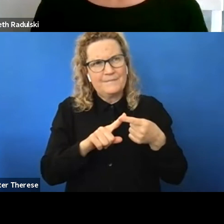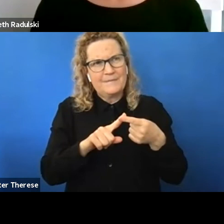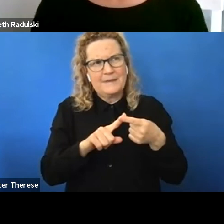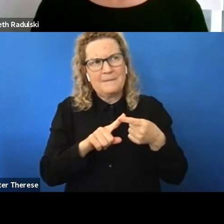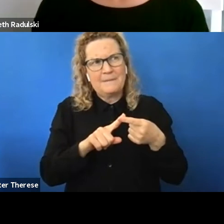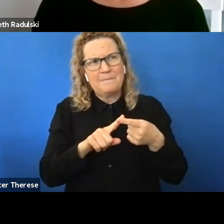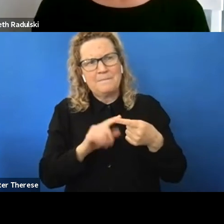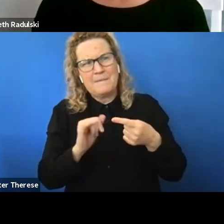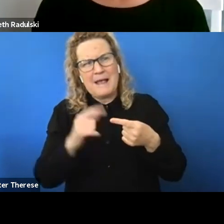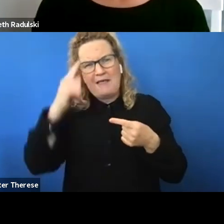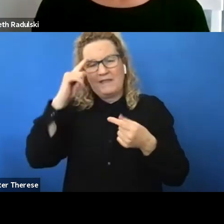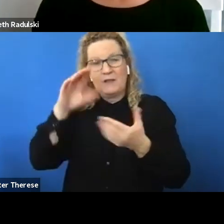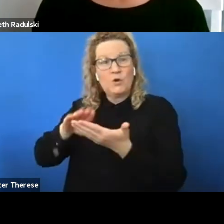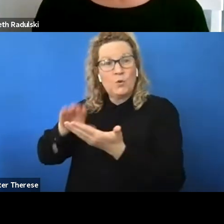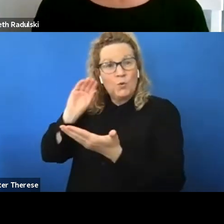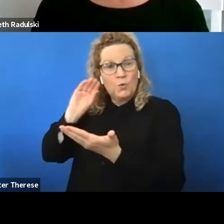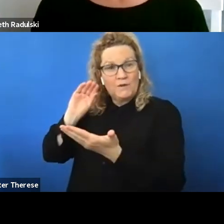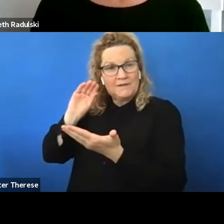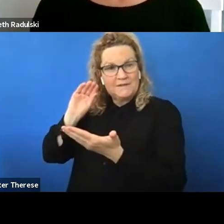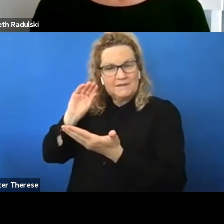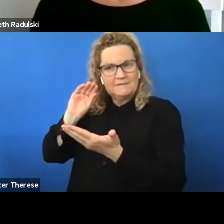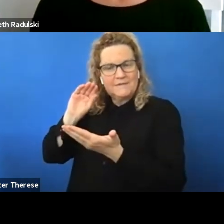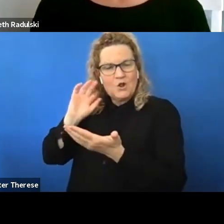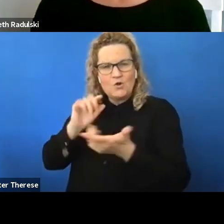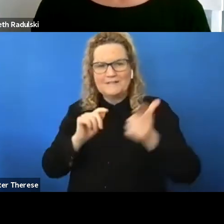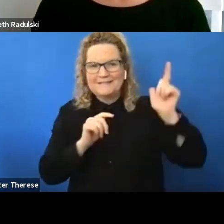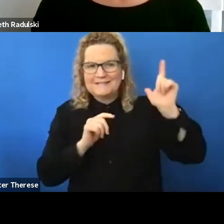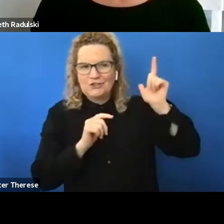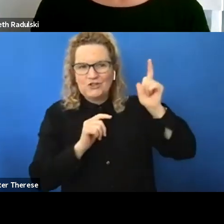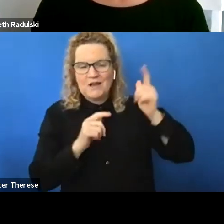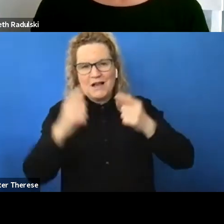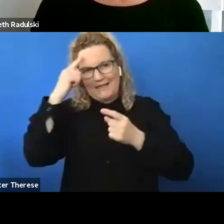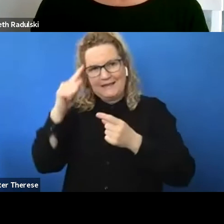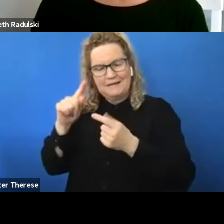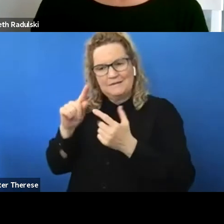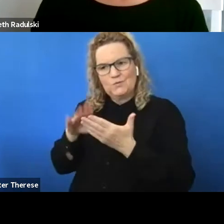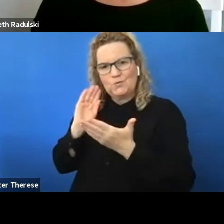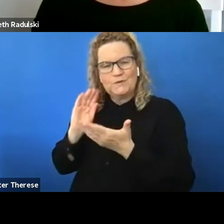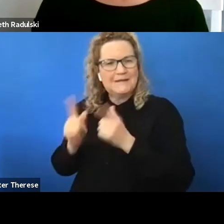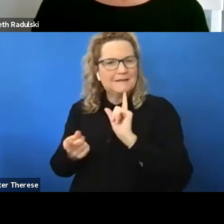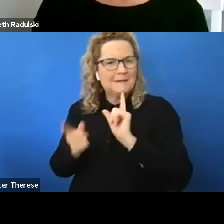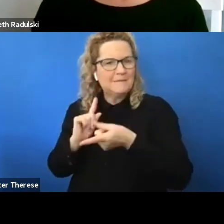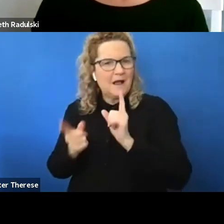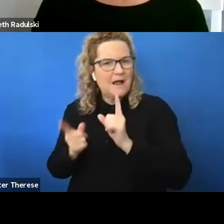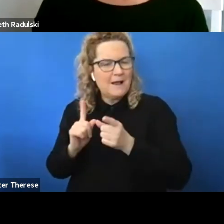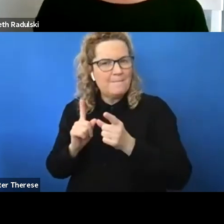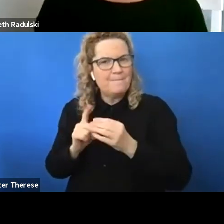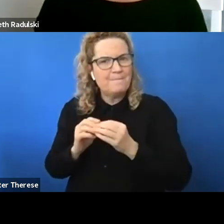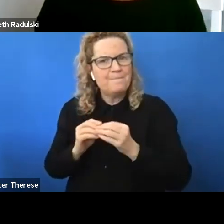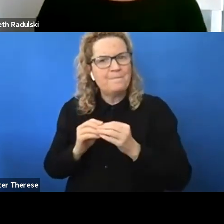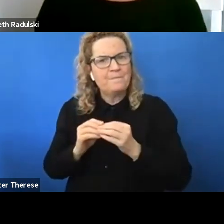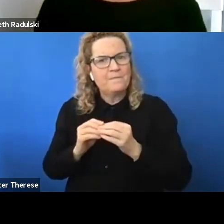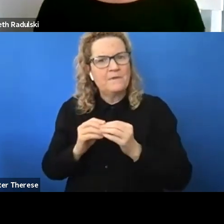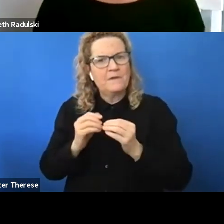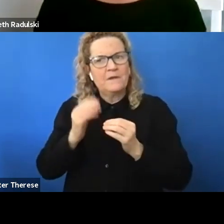academics in my experience i think sometimes um particularly when you're in you know a very